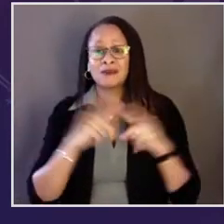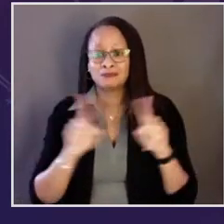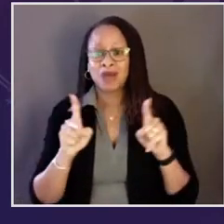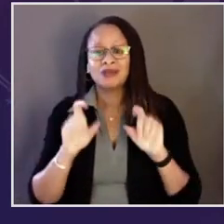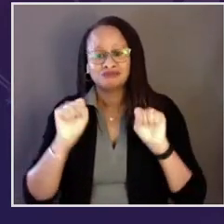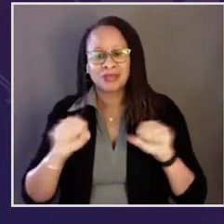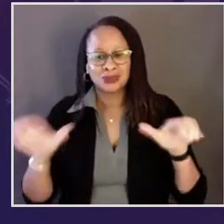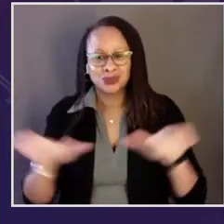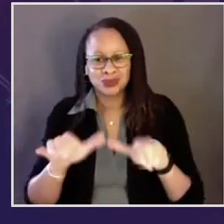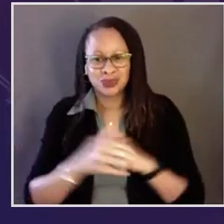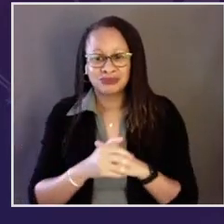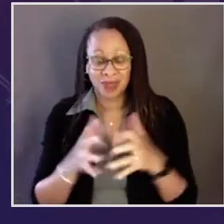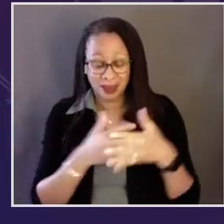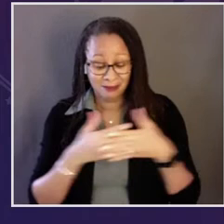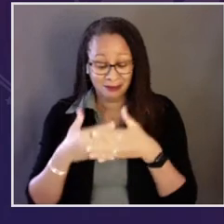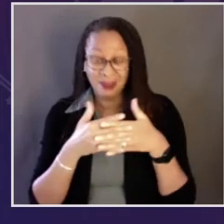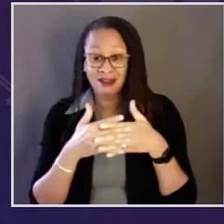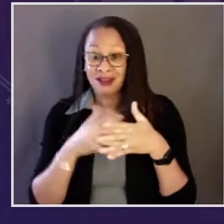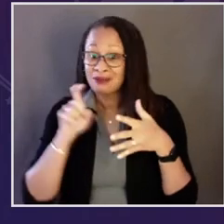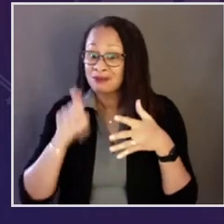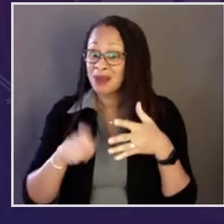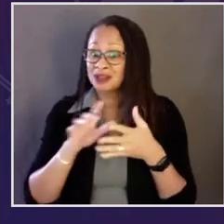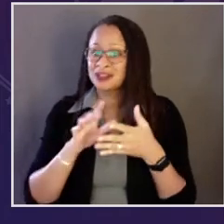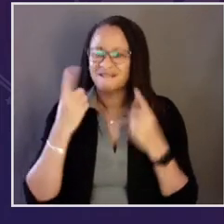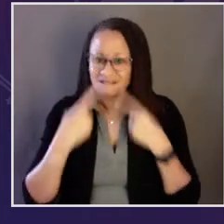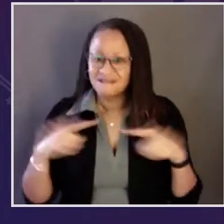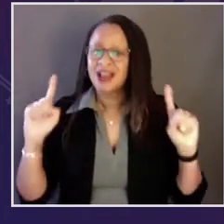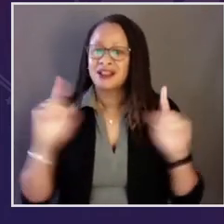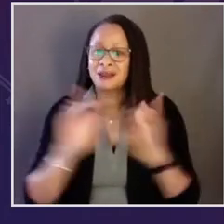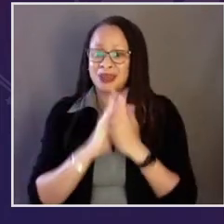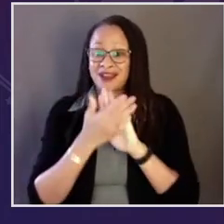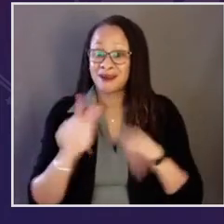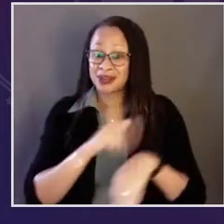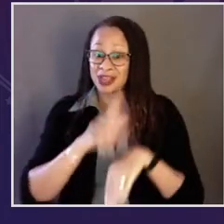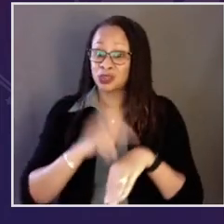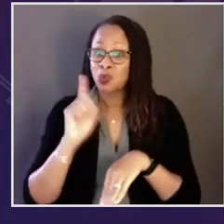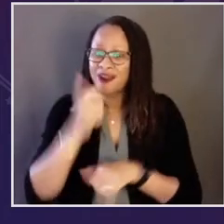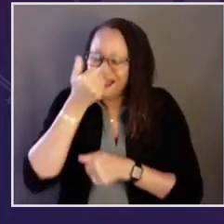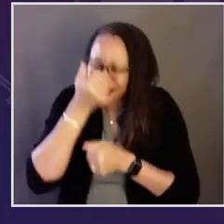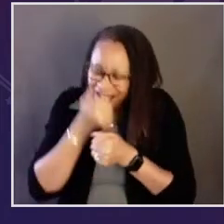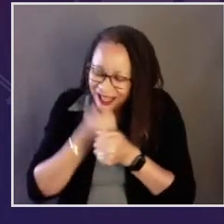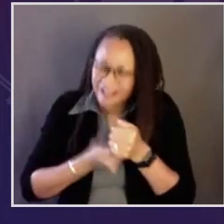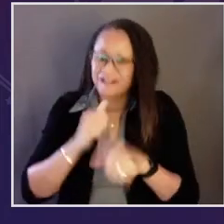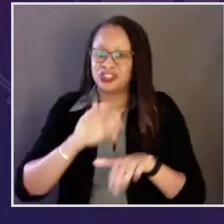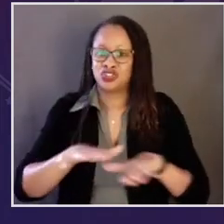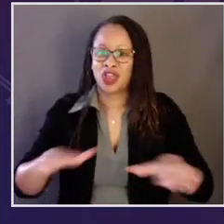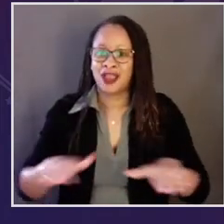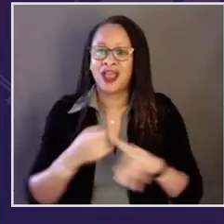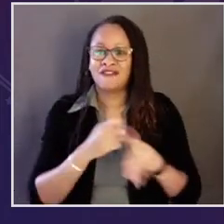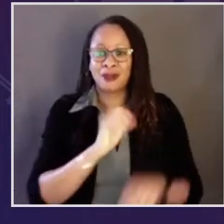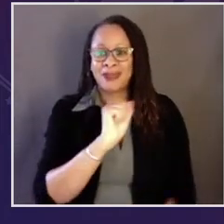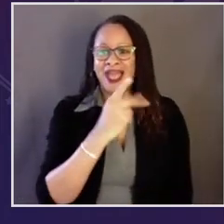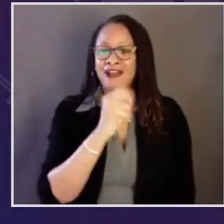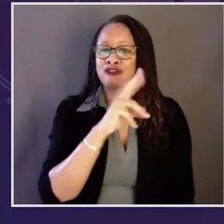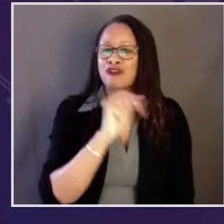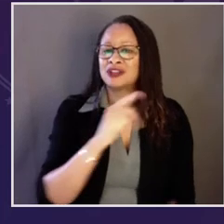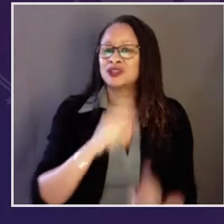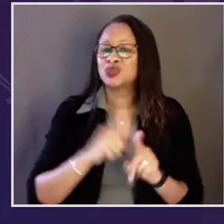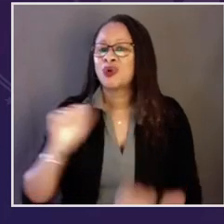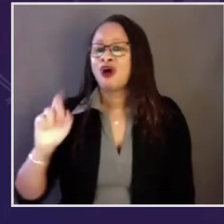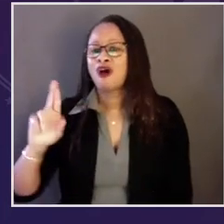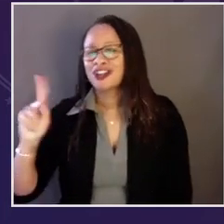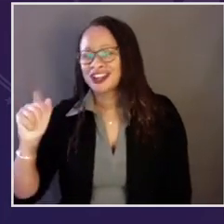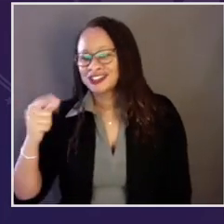is expansive, but achievable. America must finally become a nation where